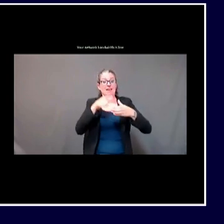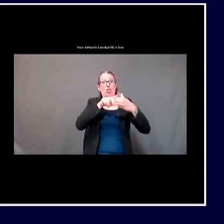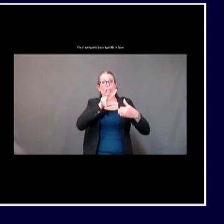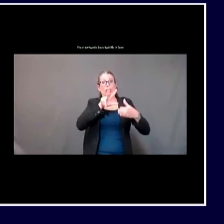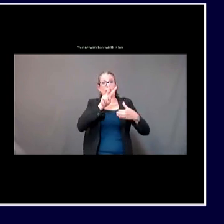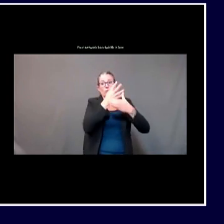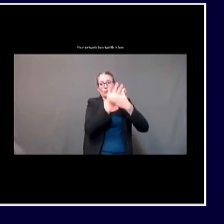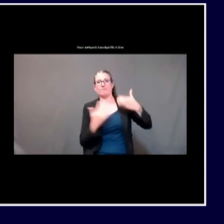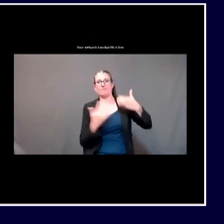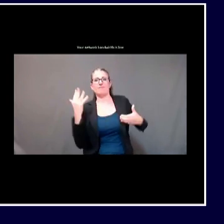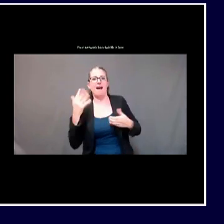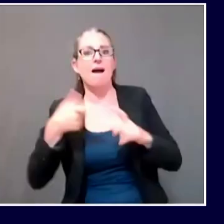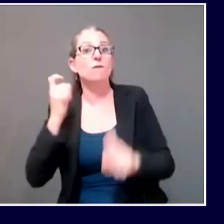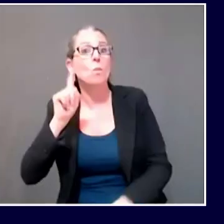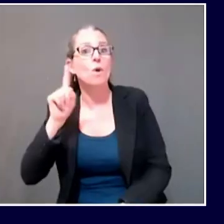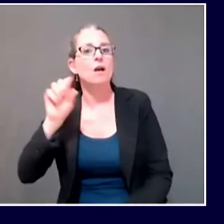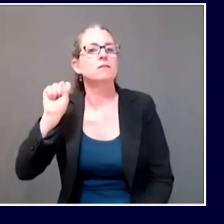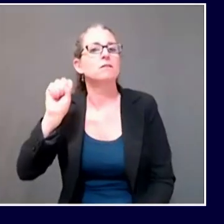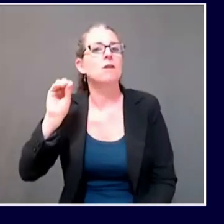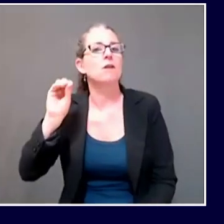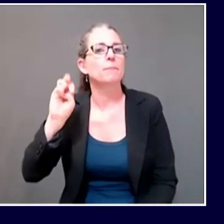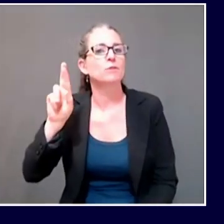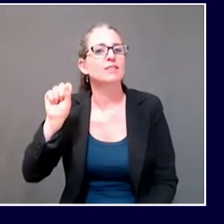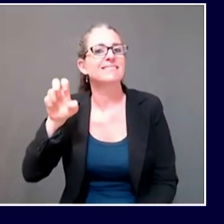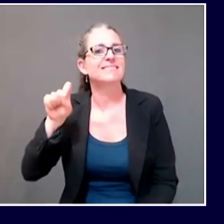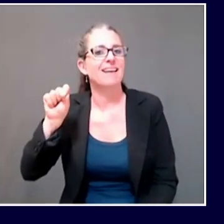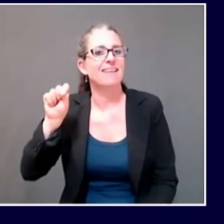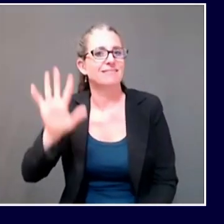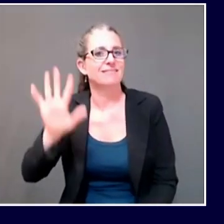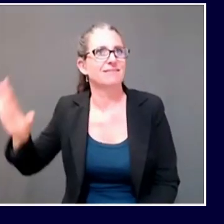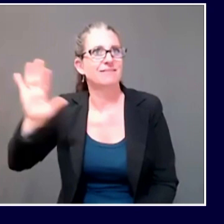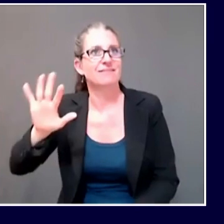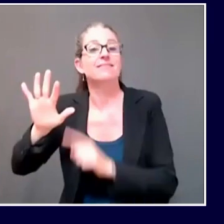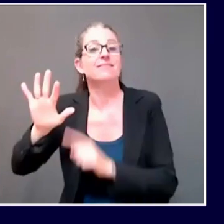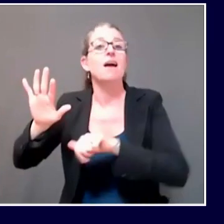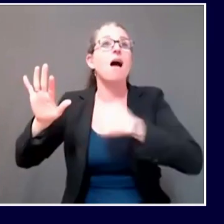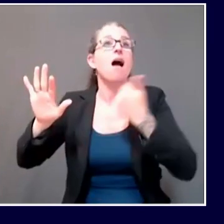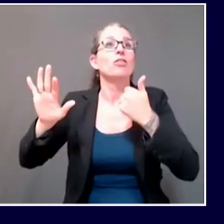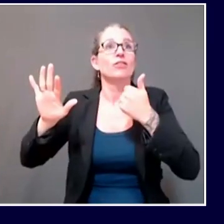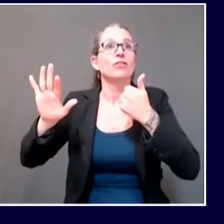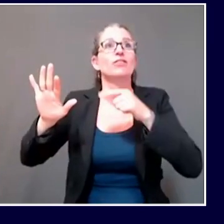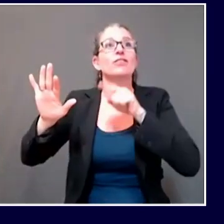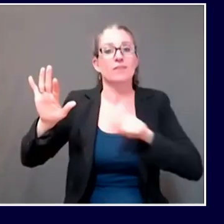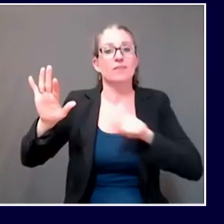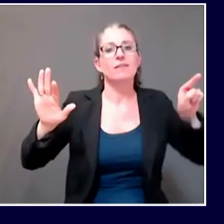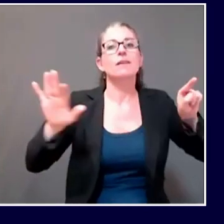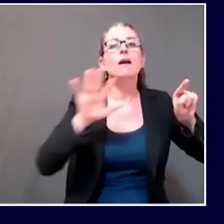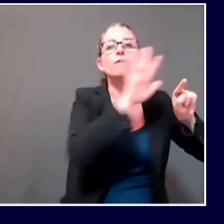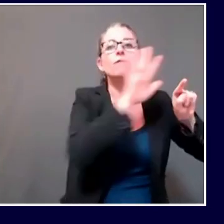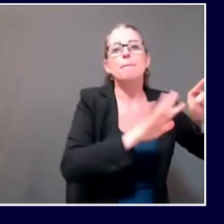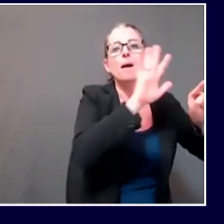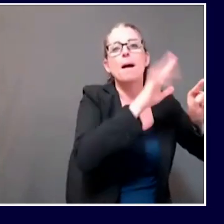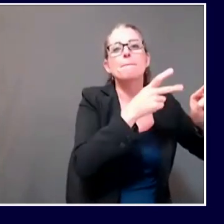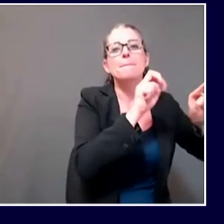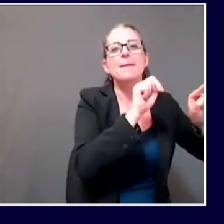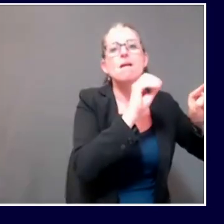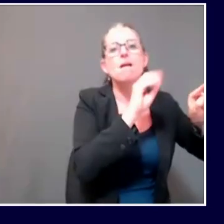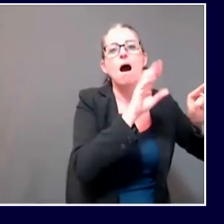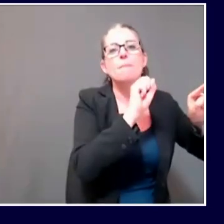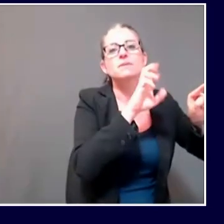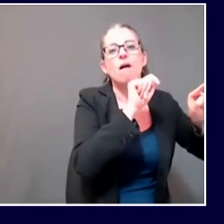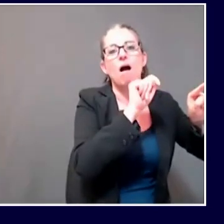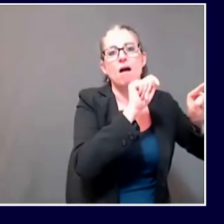11, reported an onset of symptoms about four days after the wedding and reception gatherings, which is about the typical